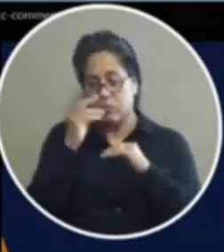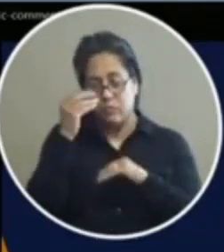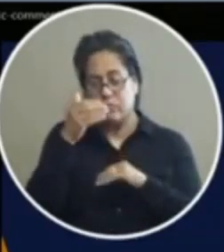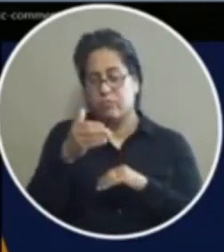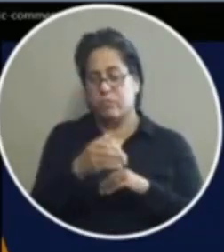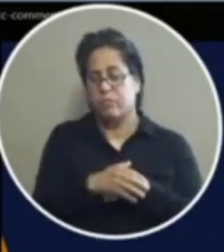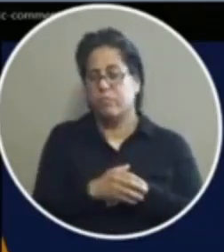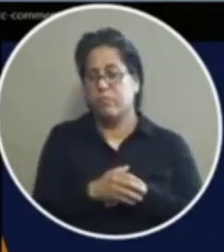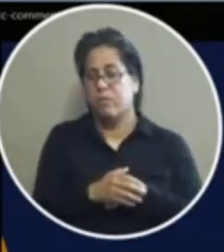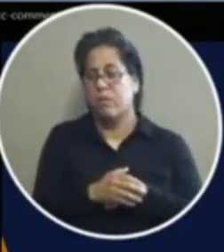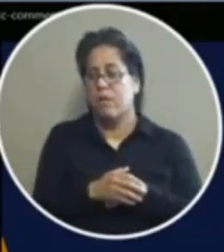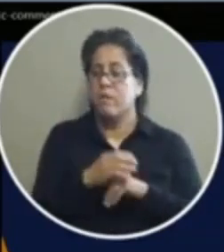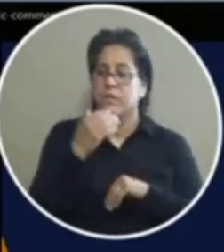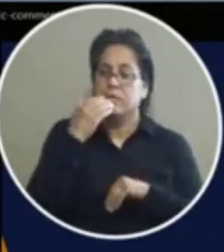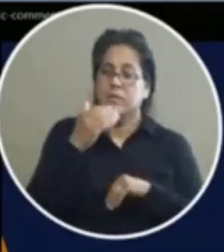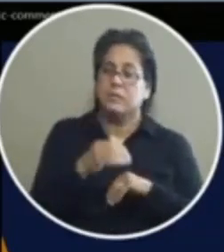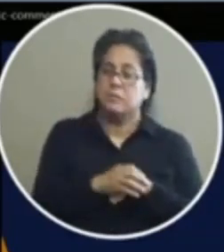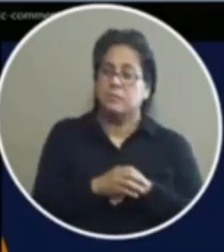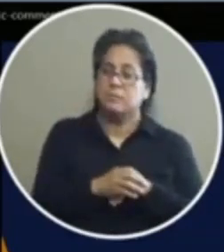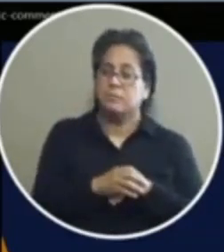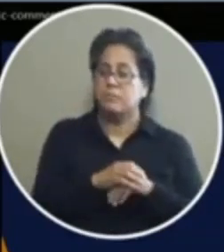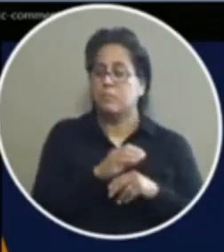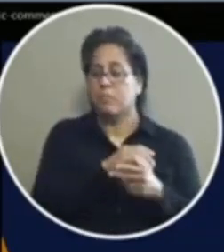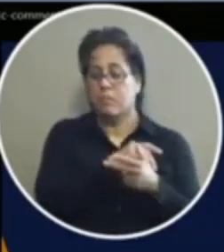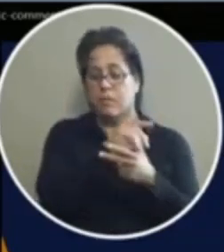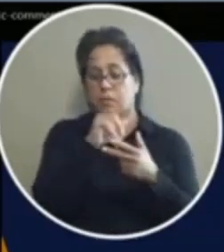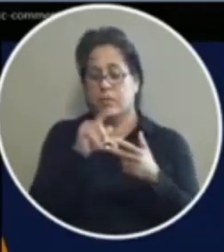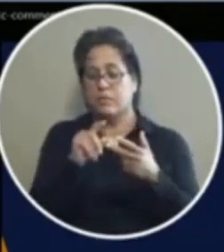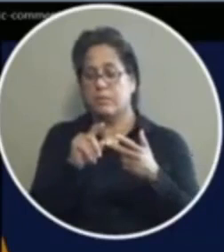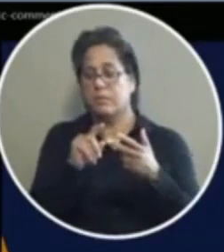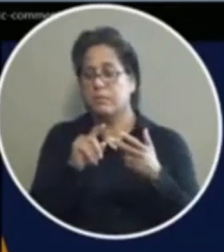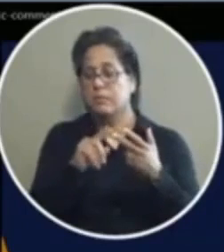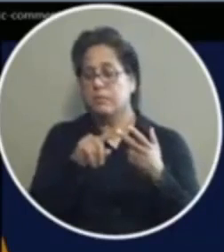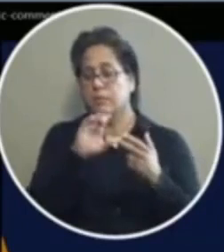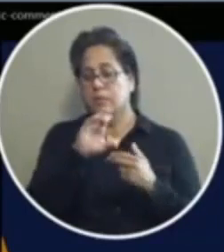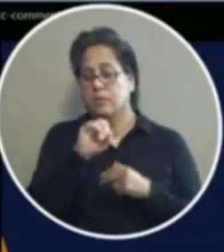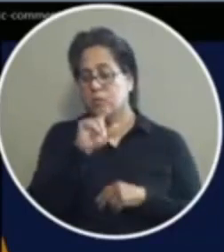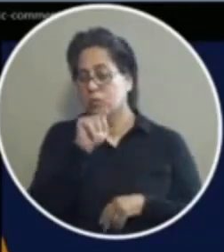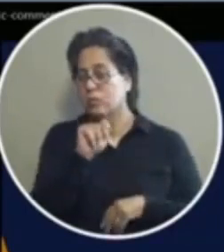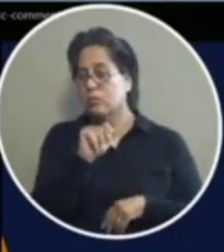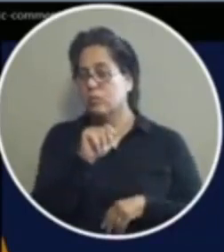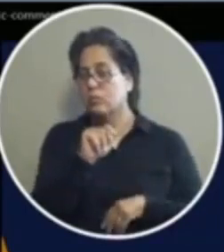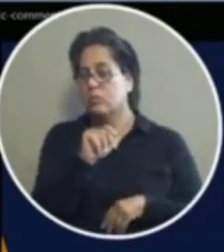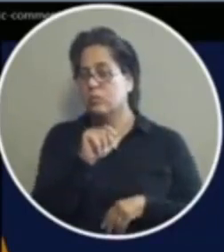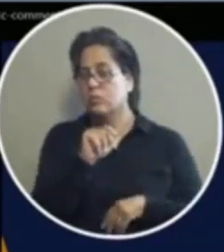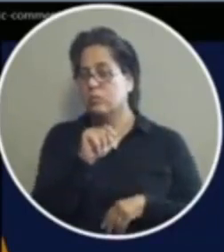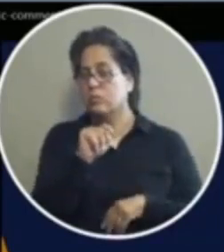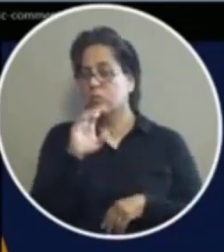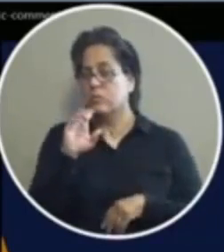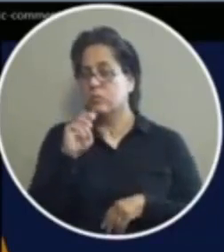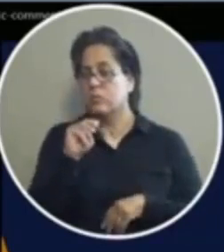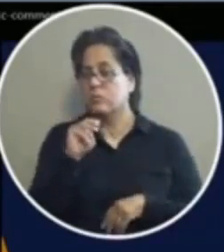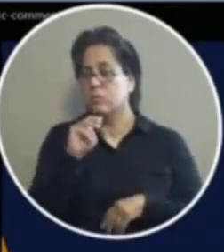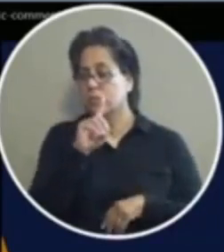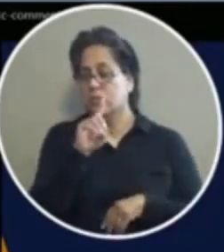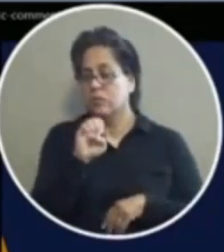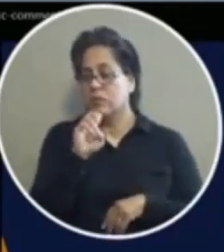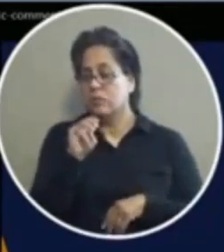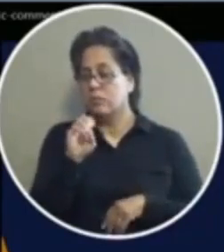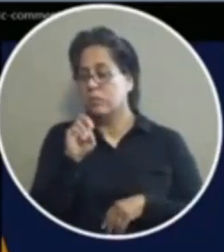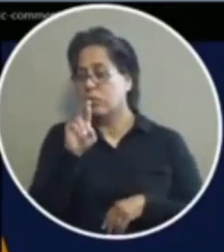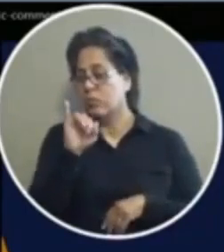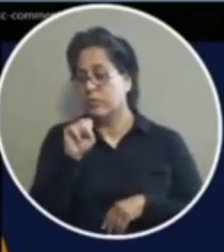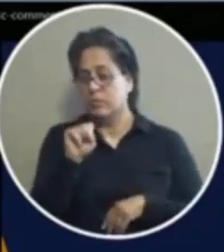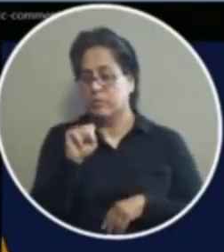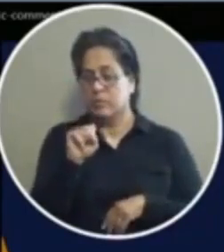thank you thank you the next speaker is mr colt de morris mr de morris if you'll press